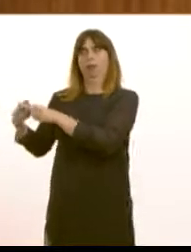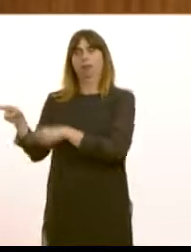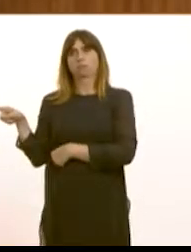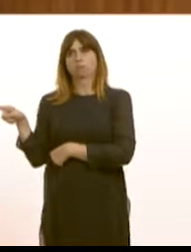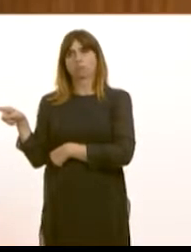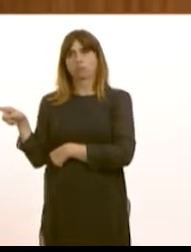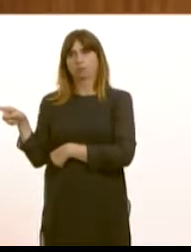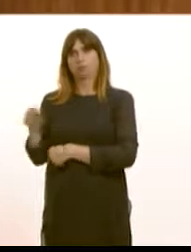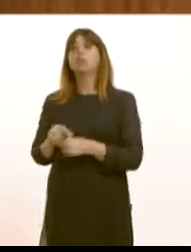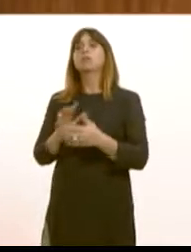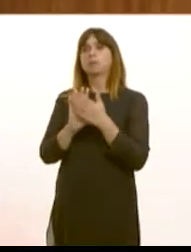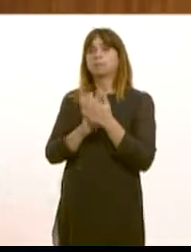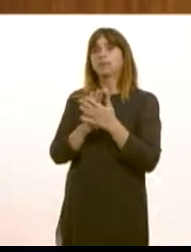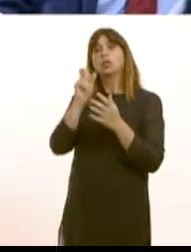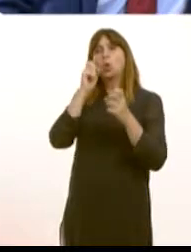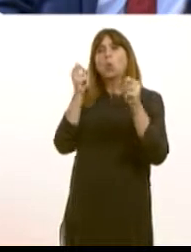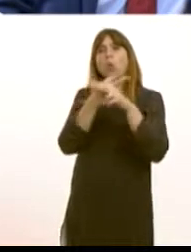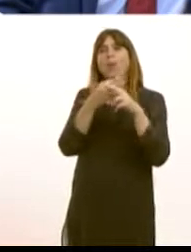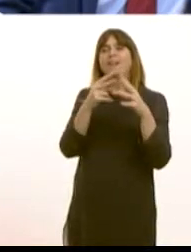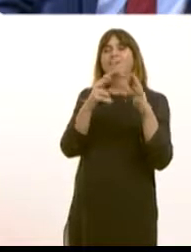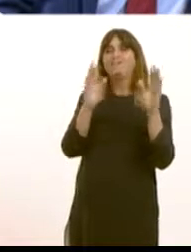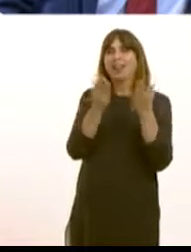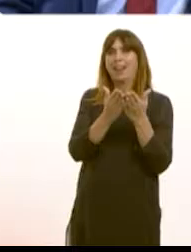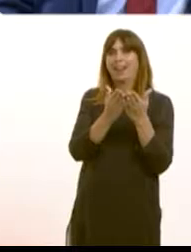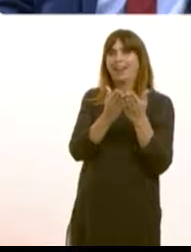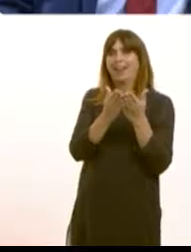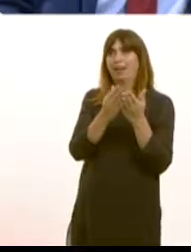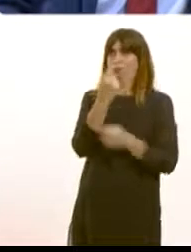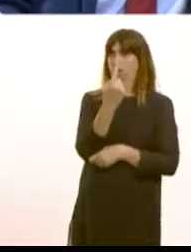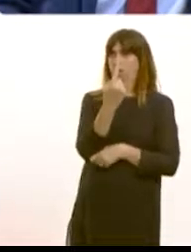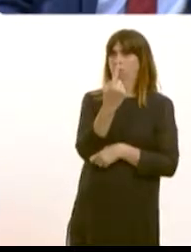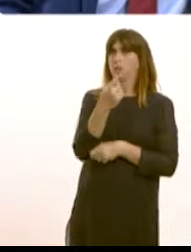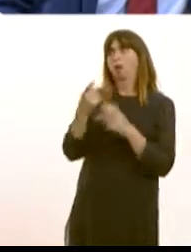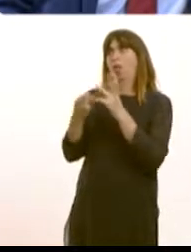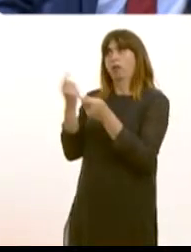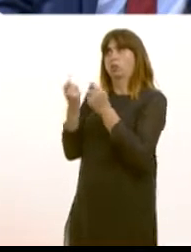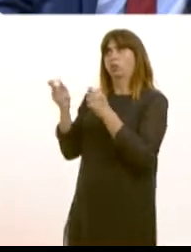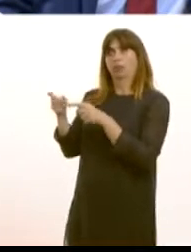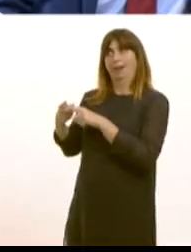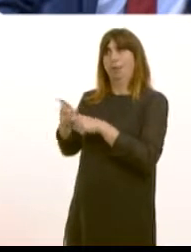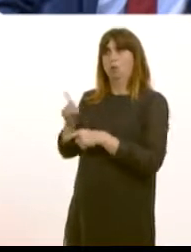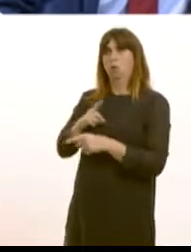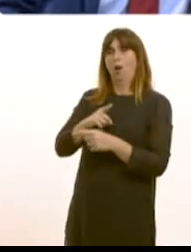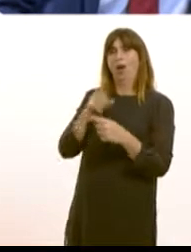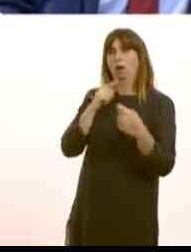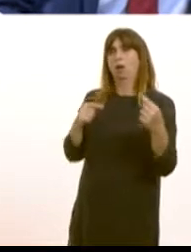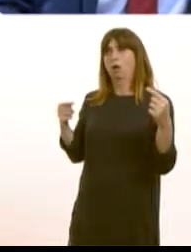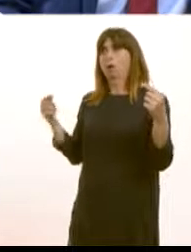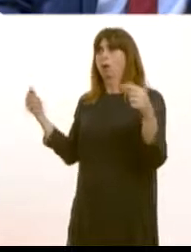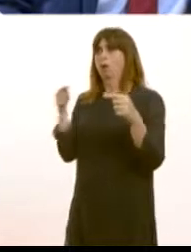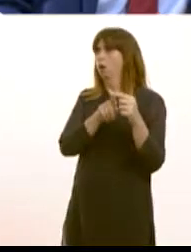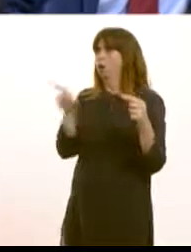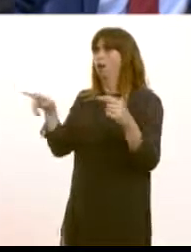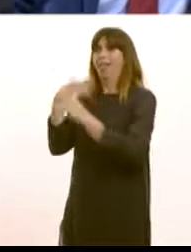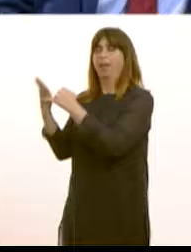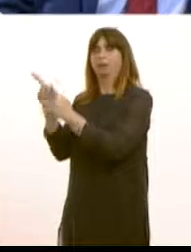in North Wales except the Conway Valley line would be controlled from Wales at all same exactly the same for the heart for the central Wales Railway